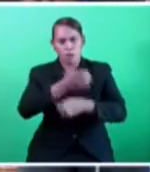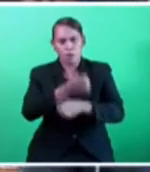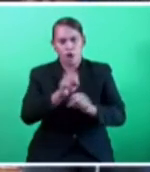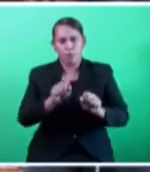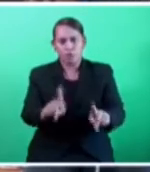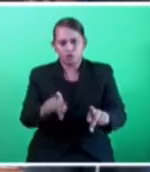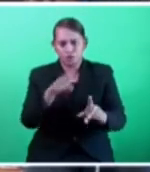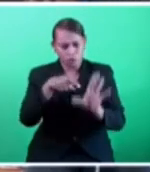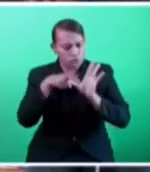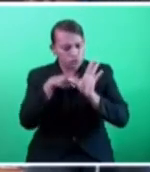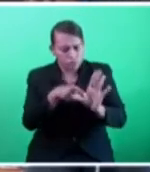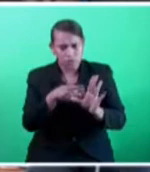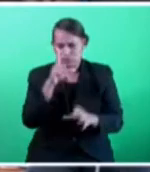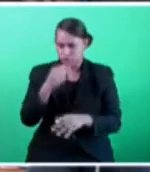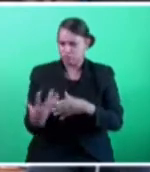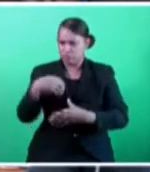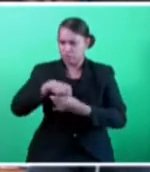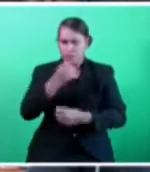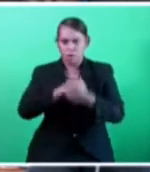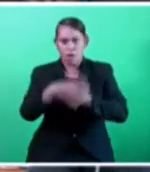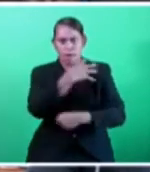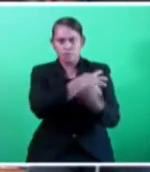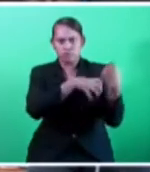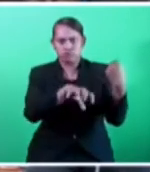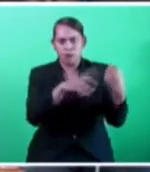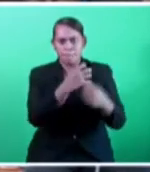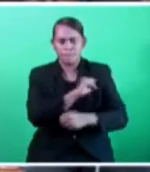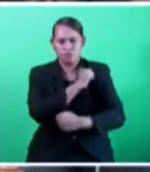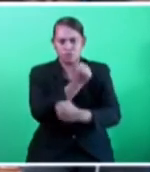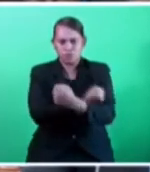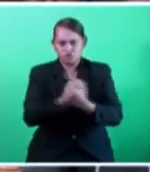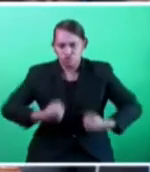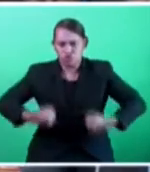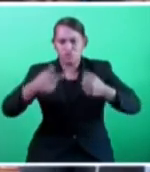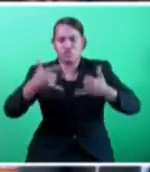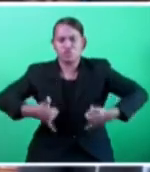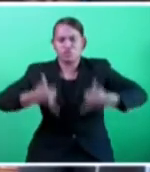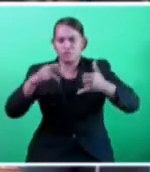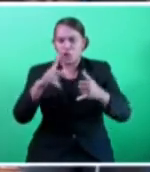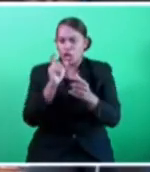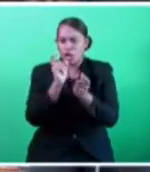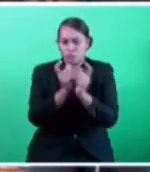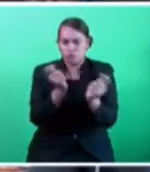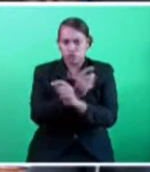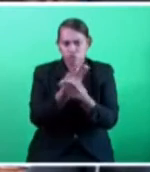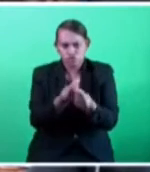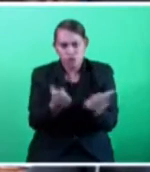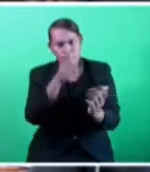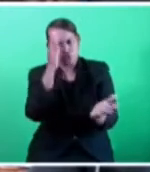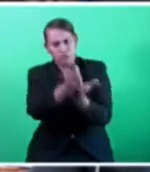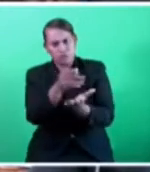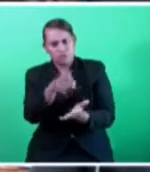youths will be empowered to become champions of climate change and will be addressing the issues head-on, making healthier